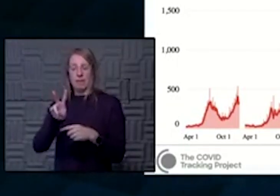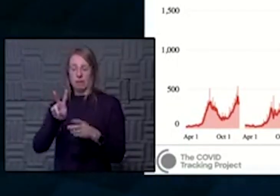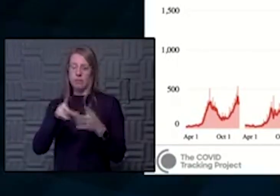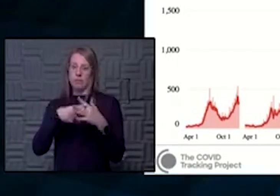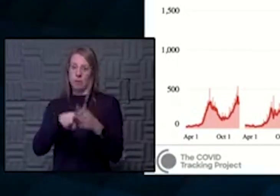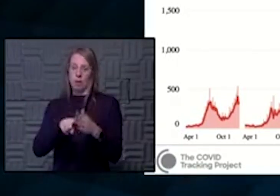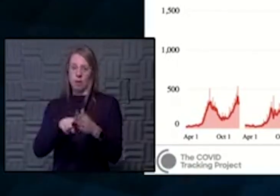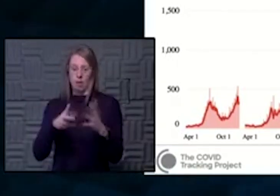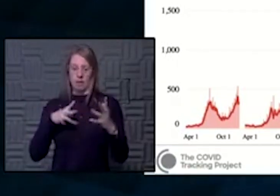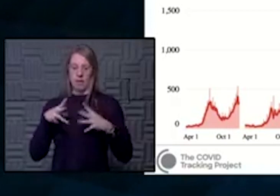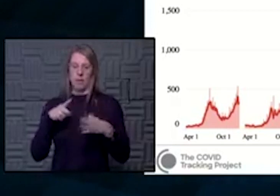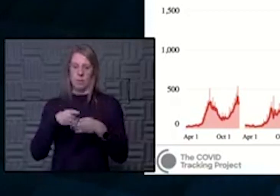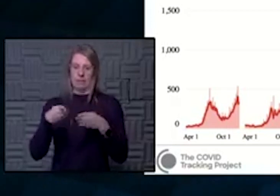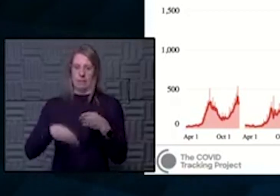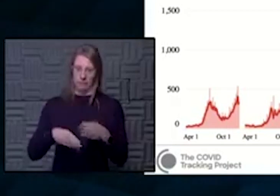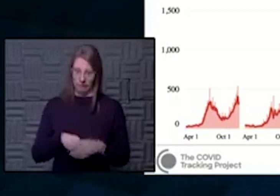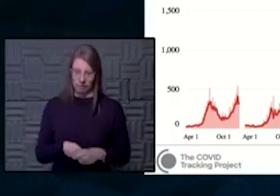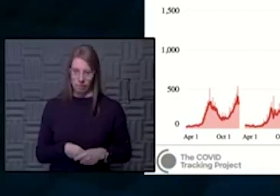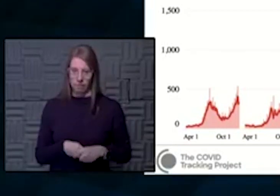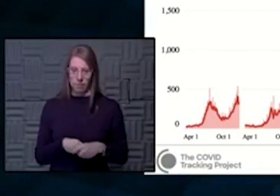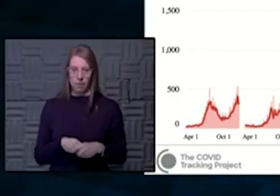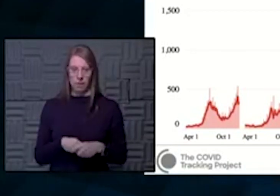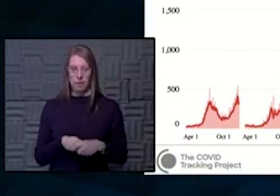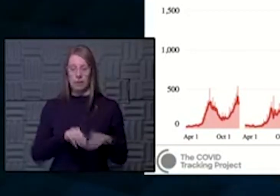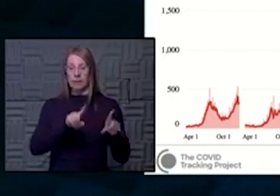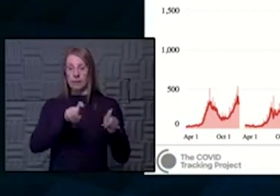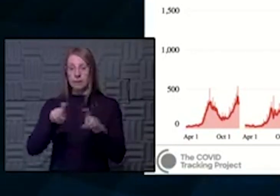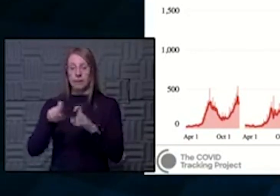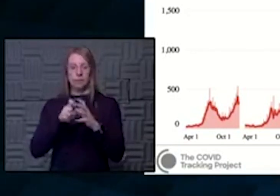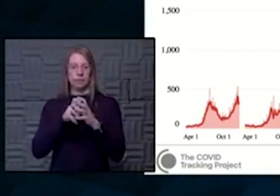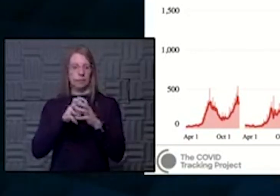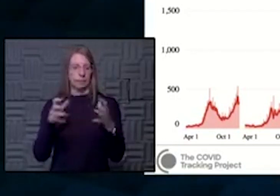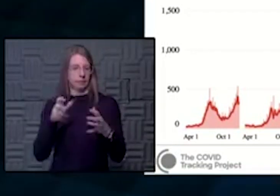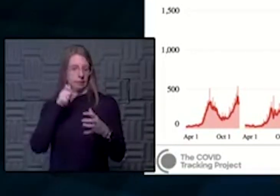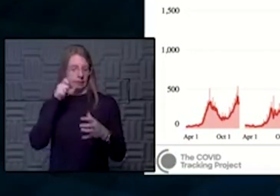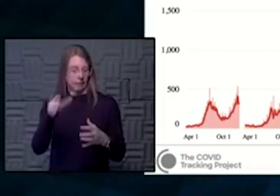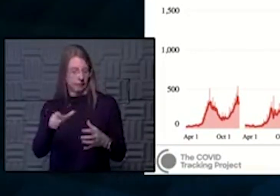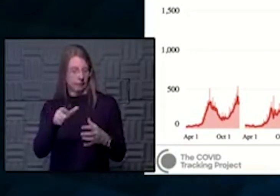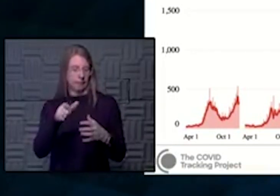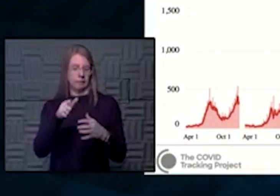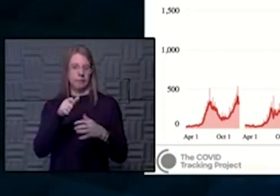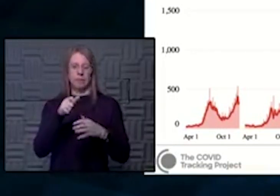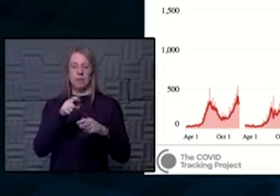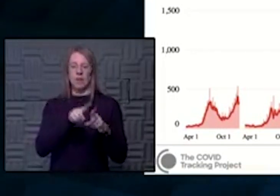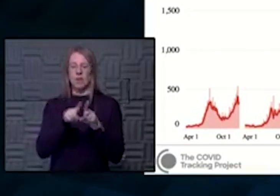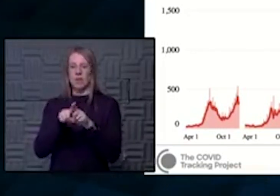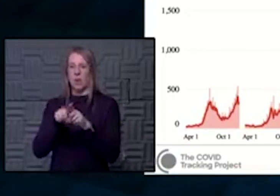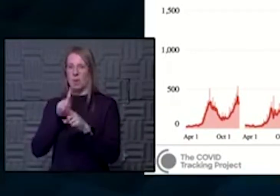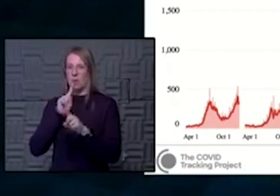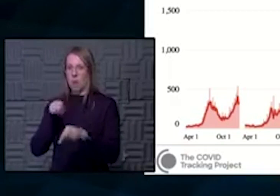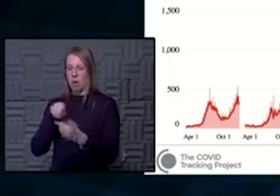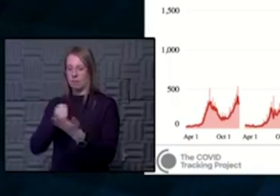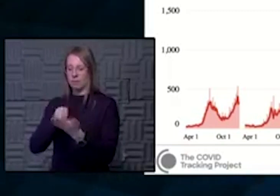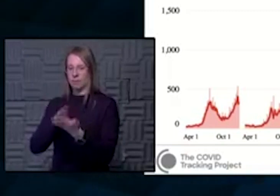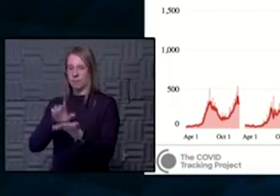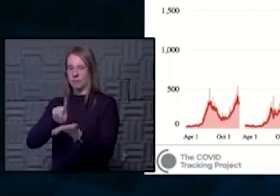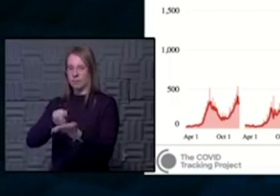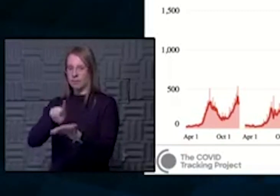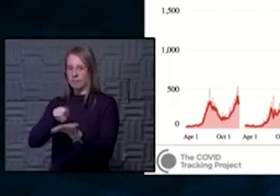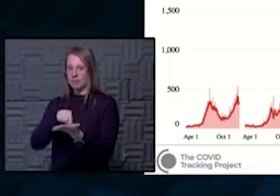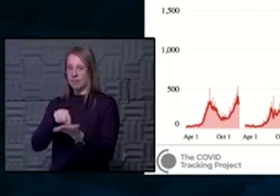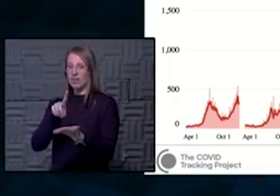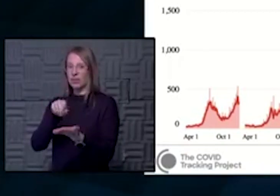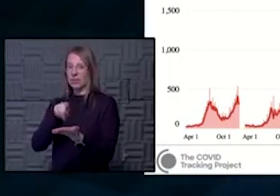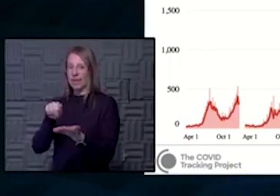And we didn't have nearly as much testing and therefore nearly as much reporting over the weekend. So this could be a data